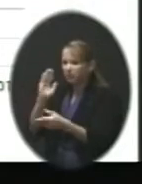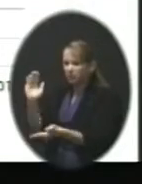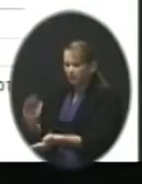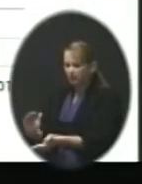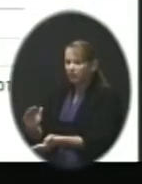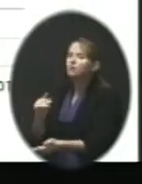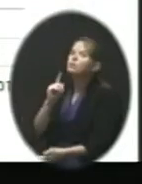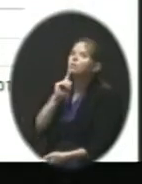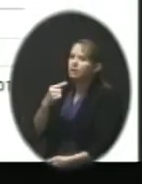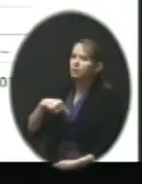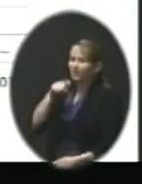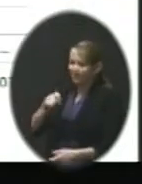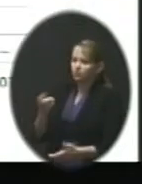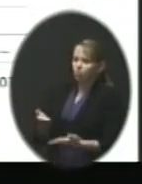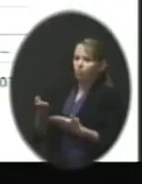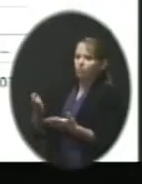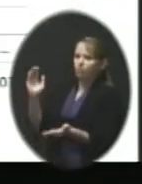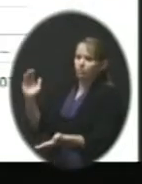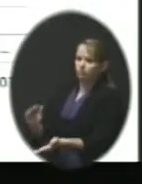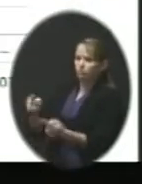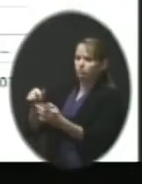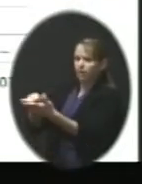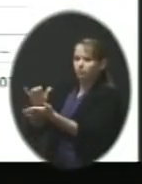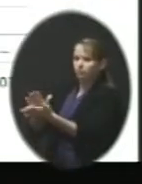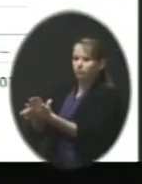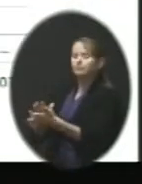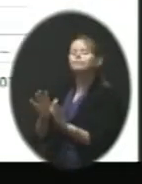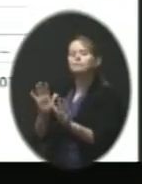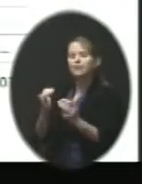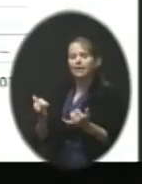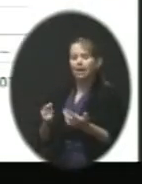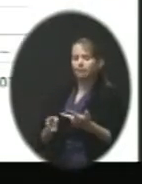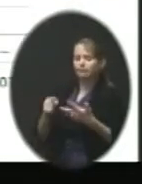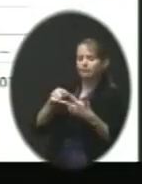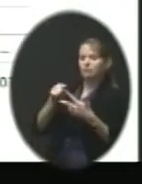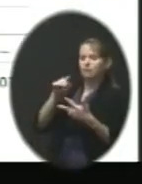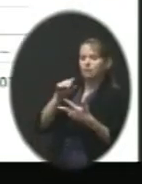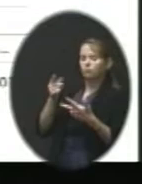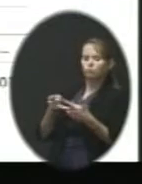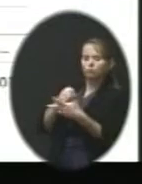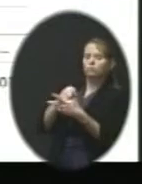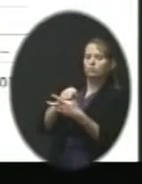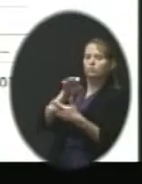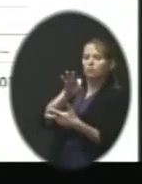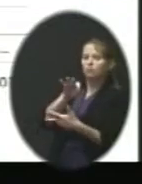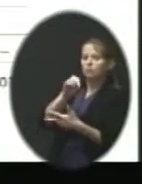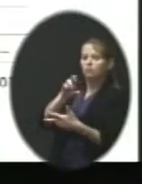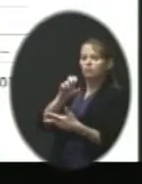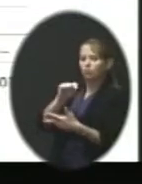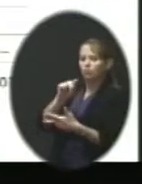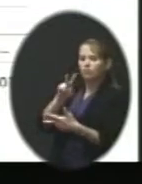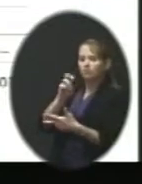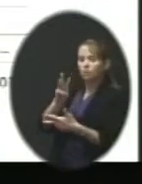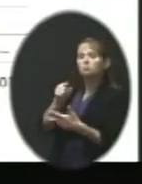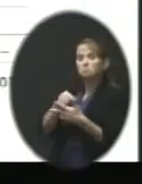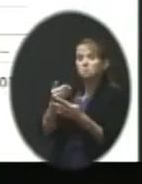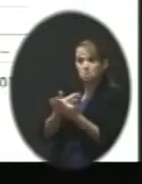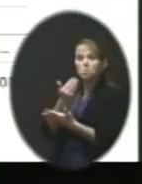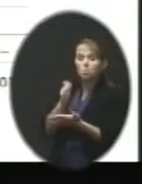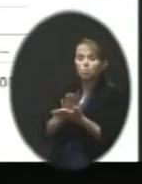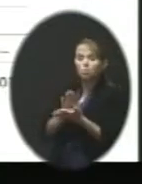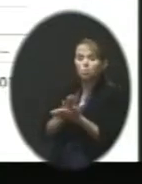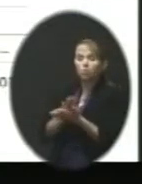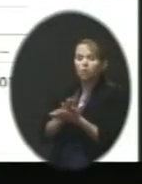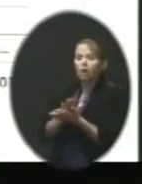offer some enrollment relief. Let's do the same for Forest View. Again, certainly a newer school and you'll see it has a